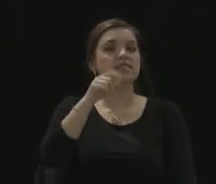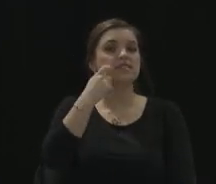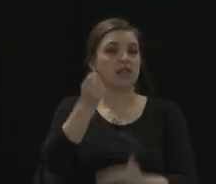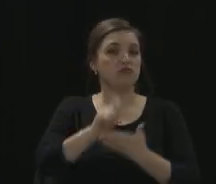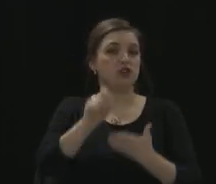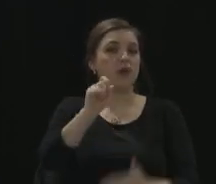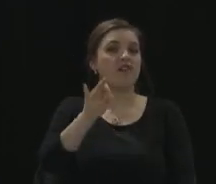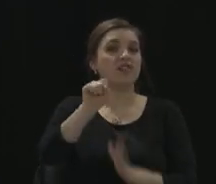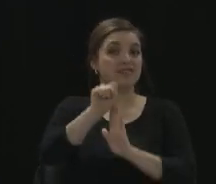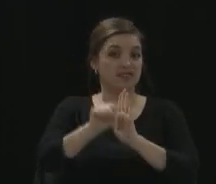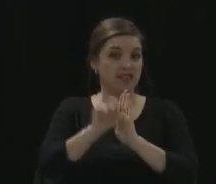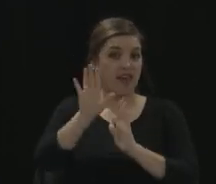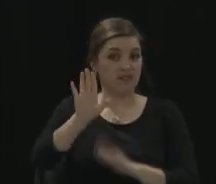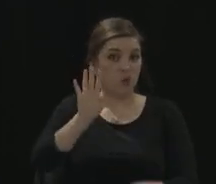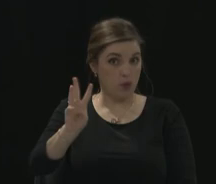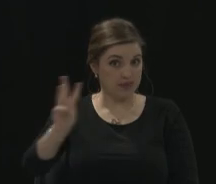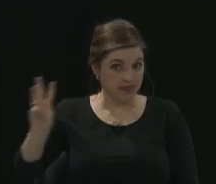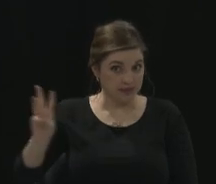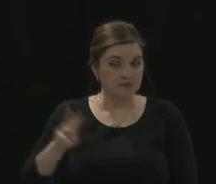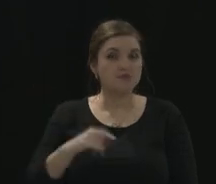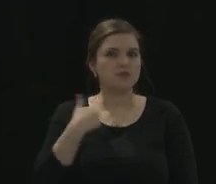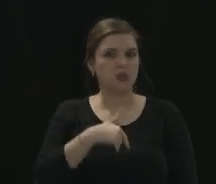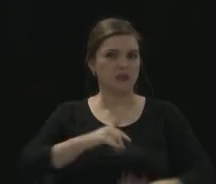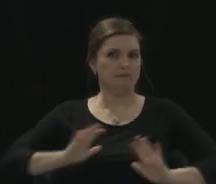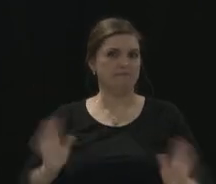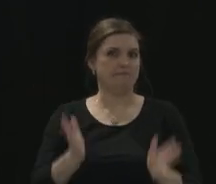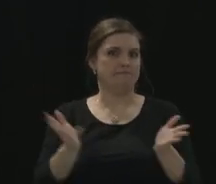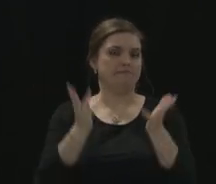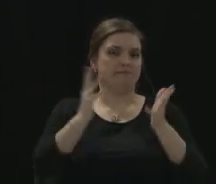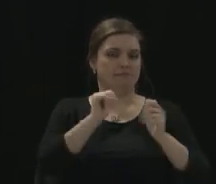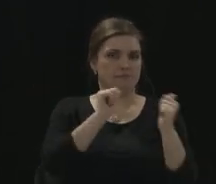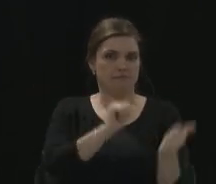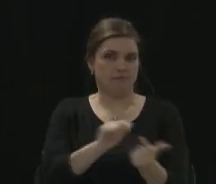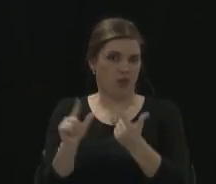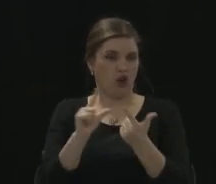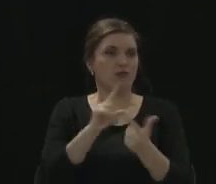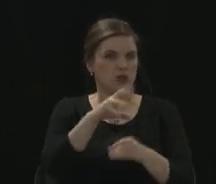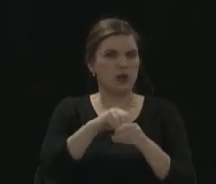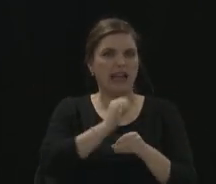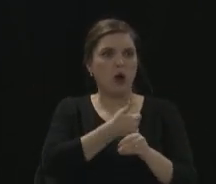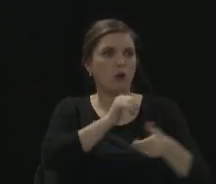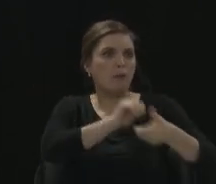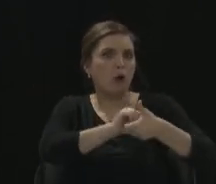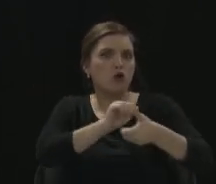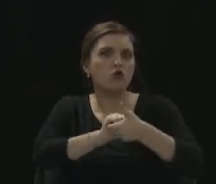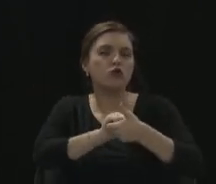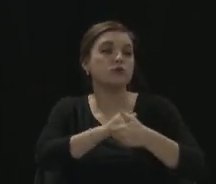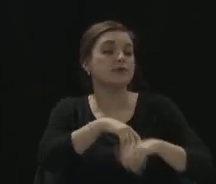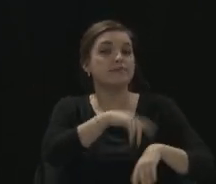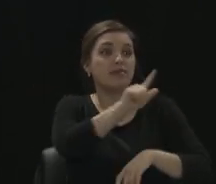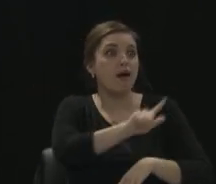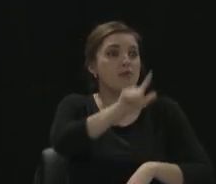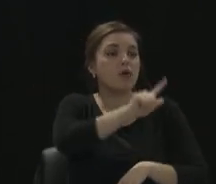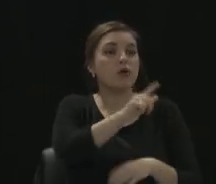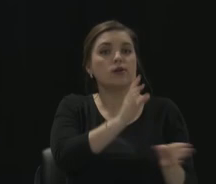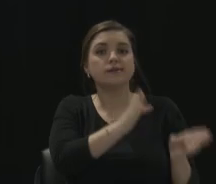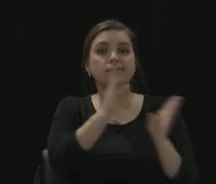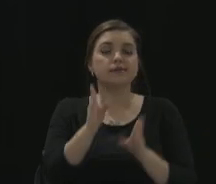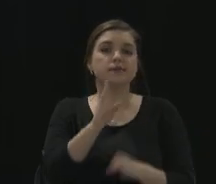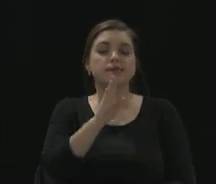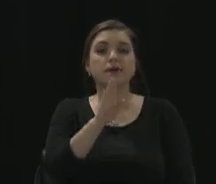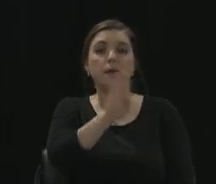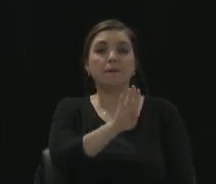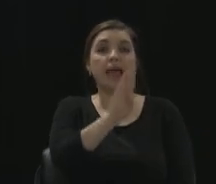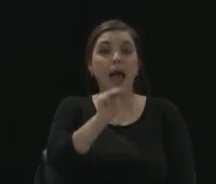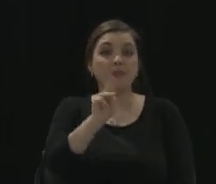website. So we're encouraging everybody, including our partners like the libraries, the Board of, the Bureau of Motor